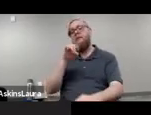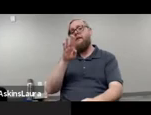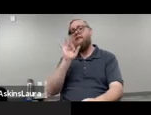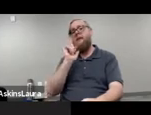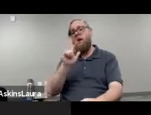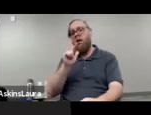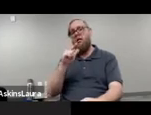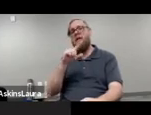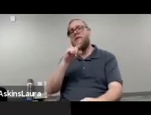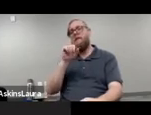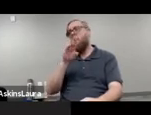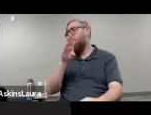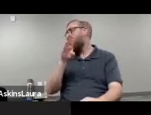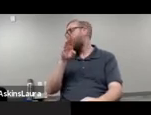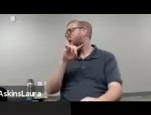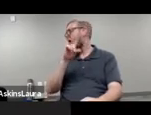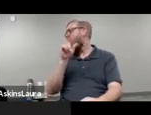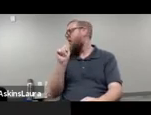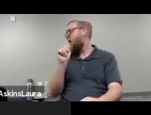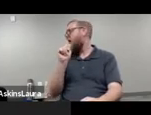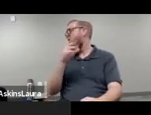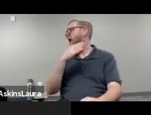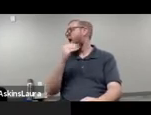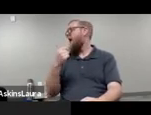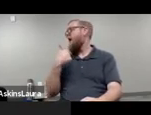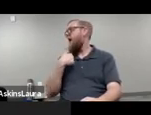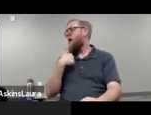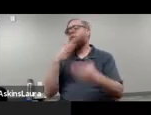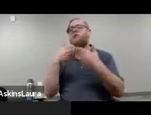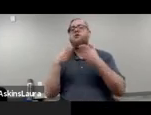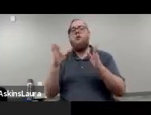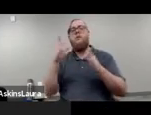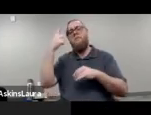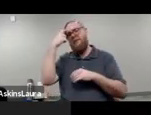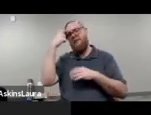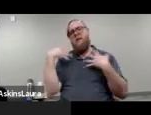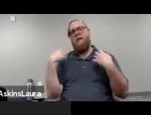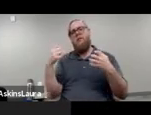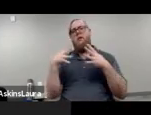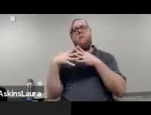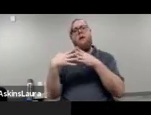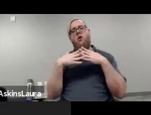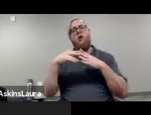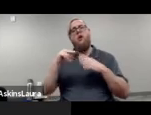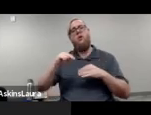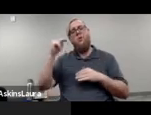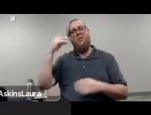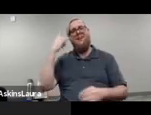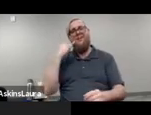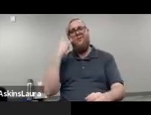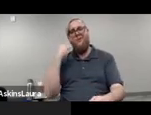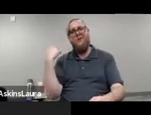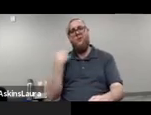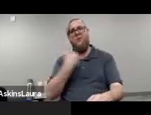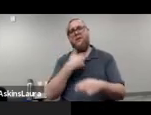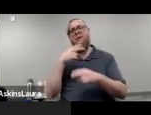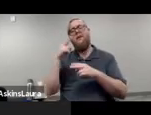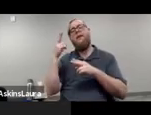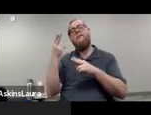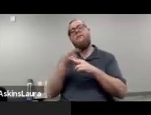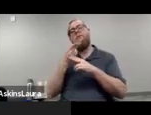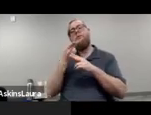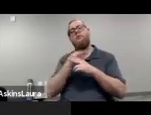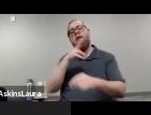Zavala. I am, um, the Associate Director and General Counsel at Mental Health America of Northern California. We go by NorCal